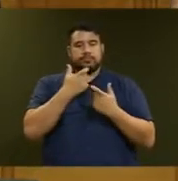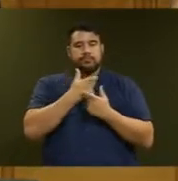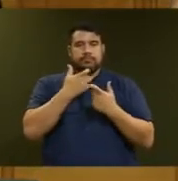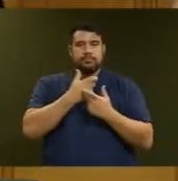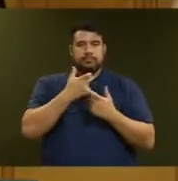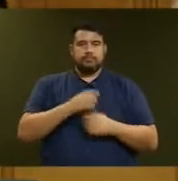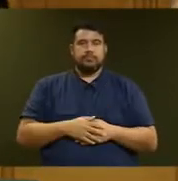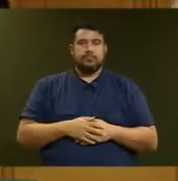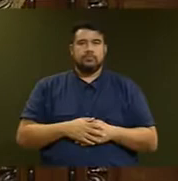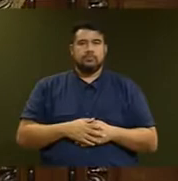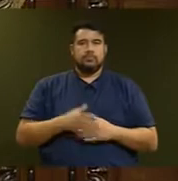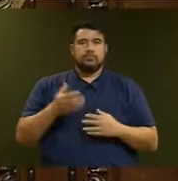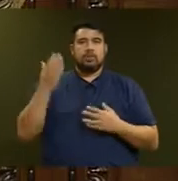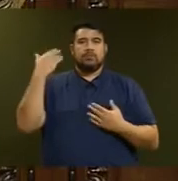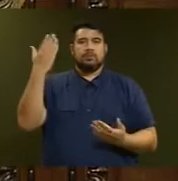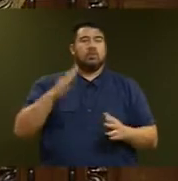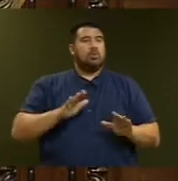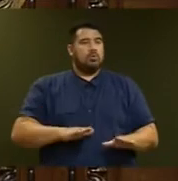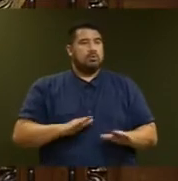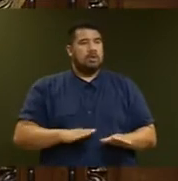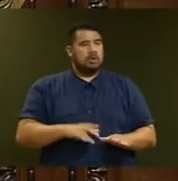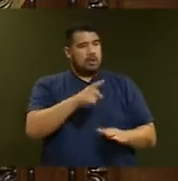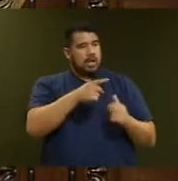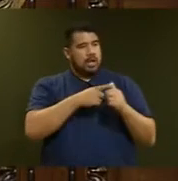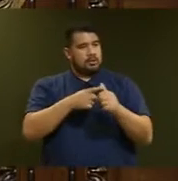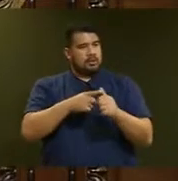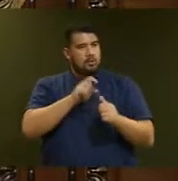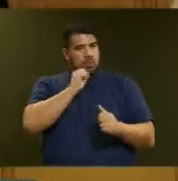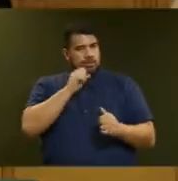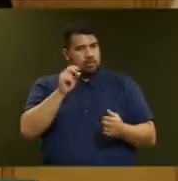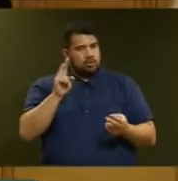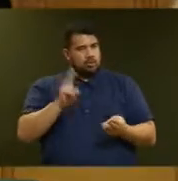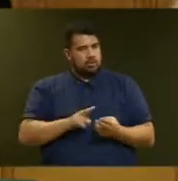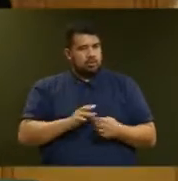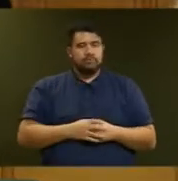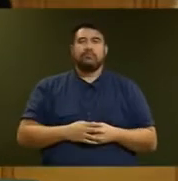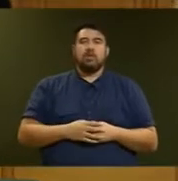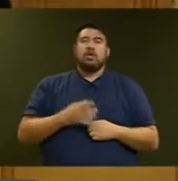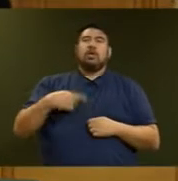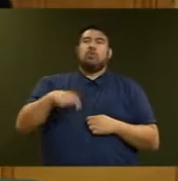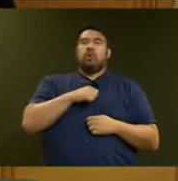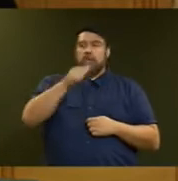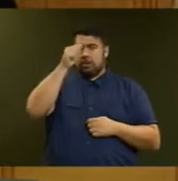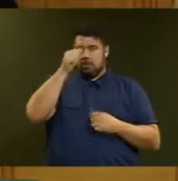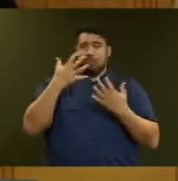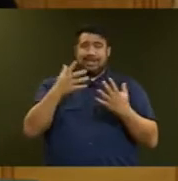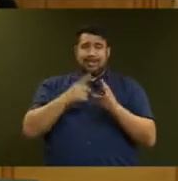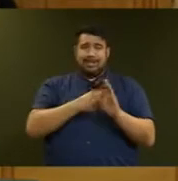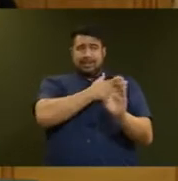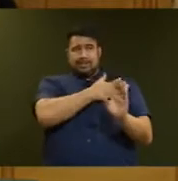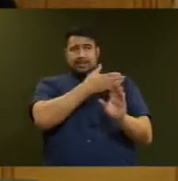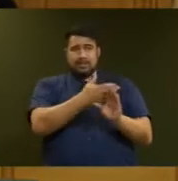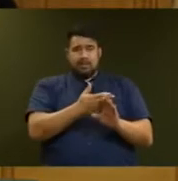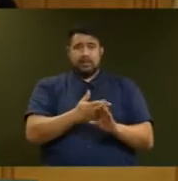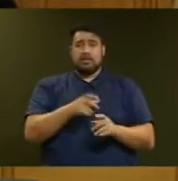Order. Order. This will be a short reply. We know that over the last 10 years people have been increasingly